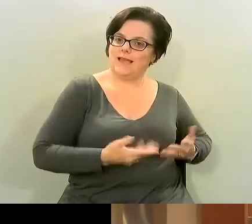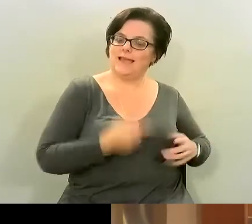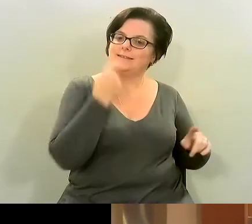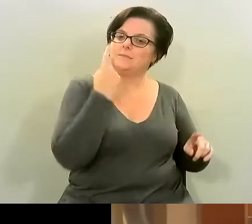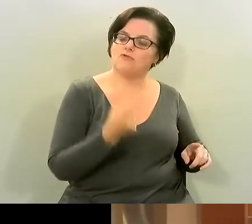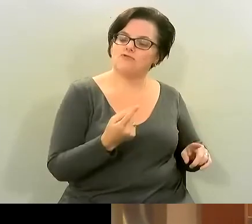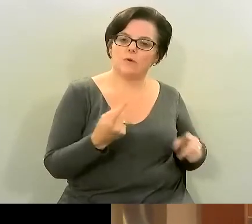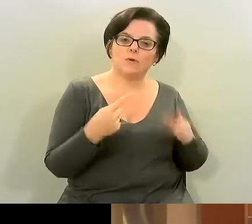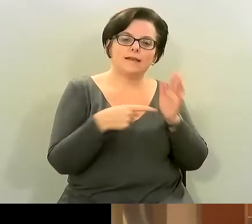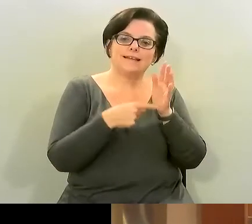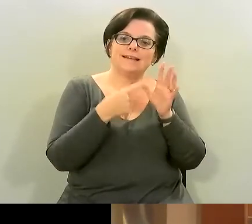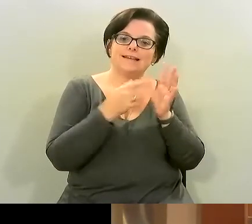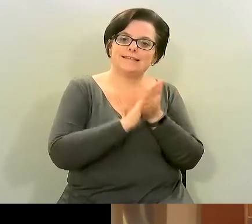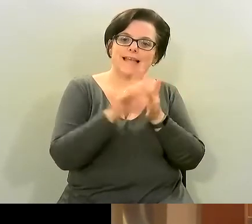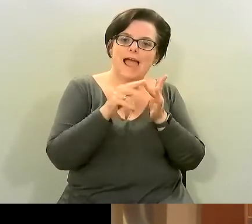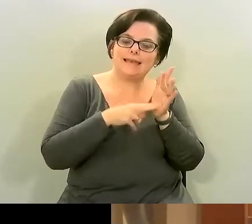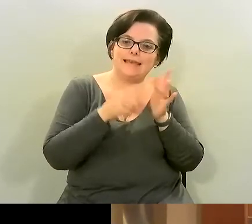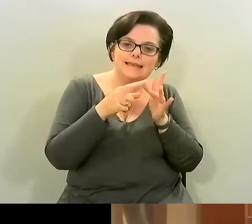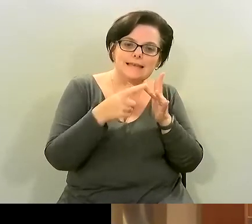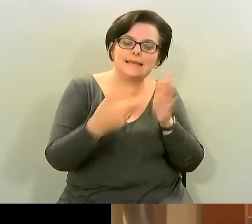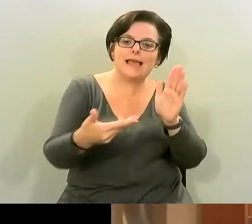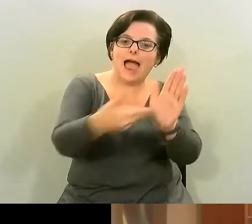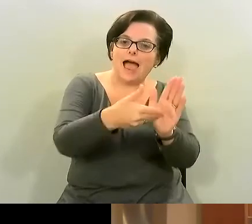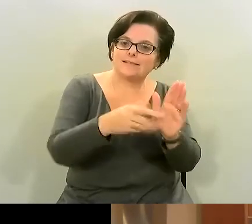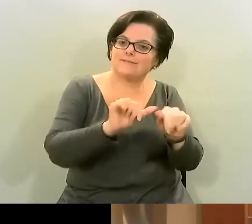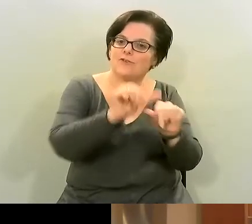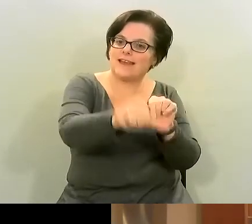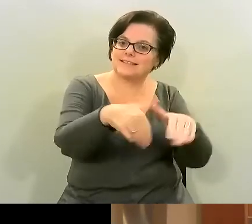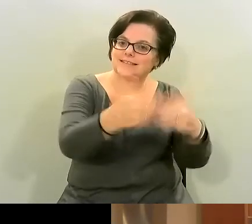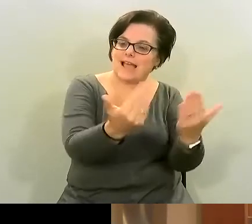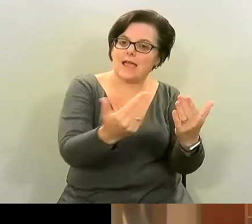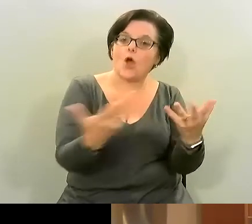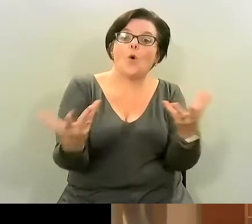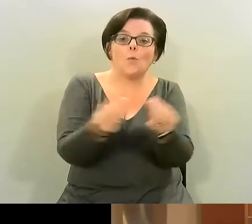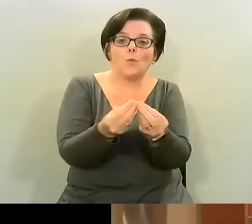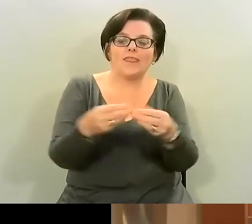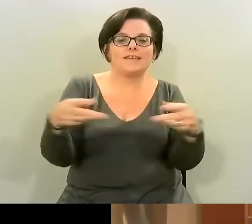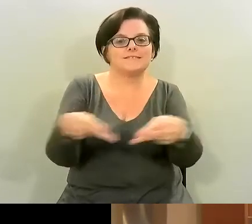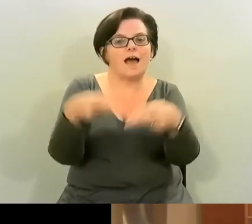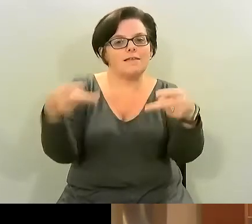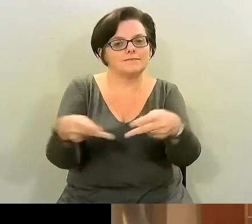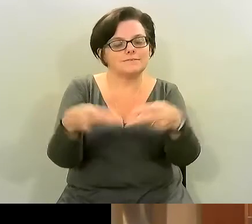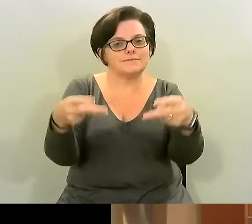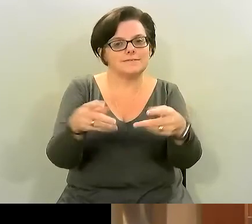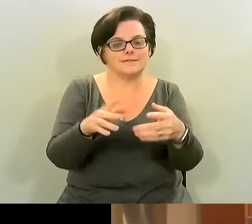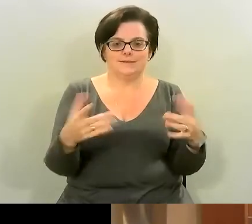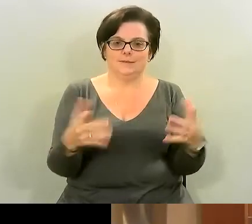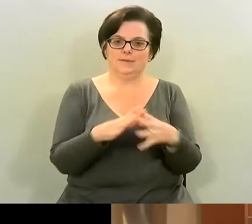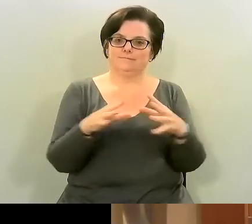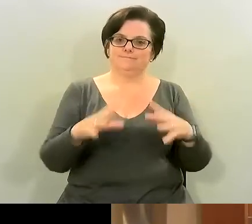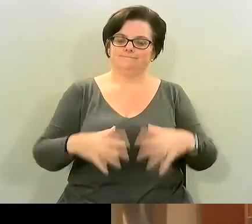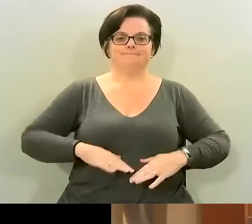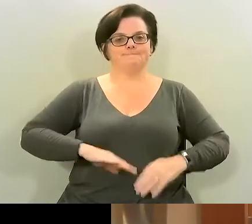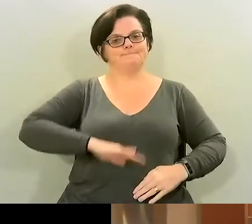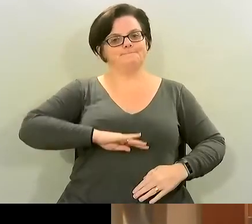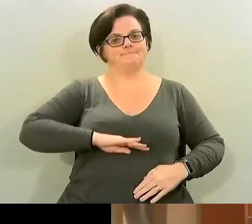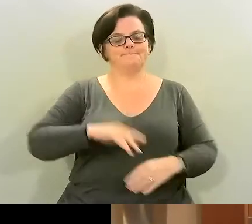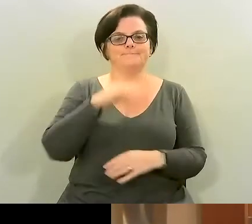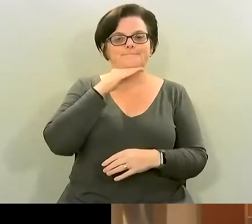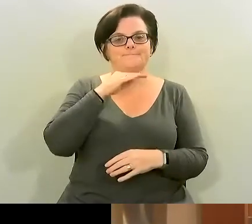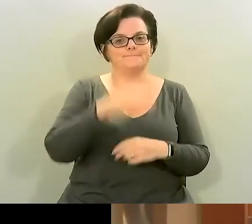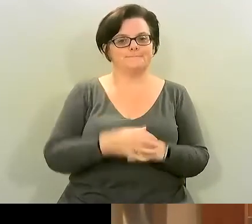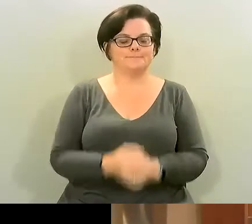made and it's a different topping and i had a salad together with it so that it was a filling and nutritious meal now